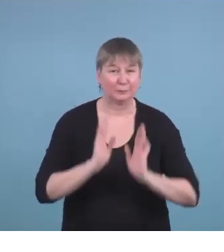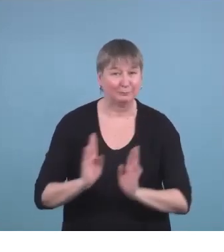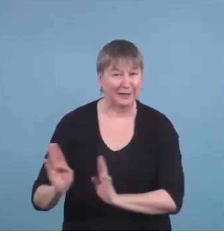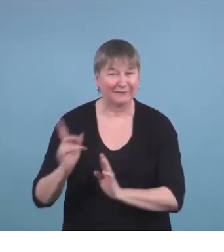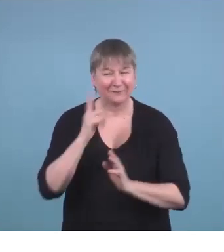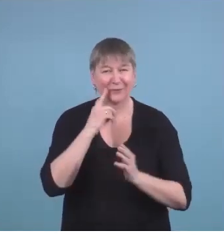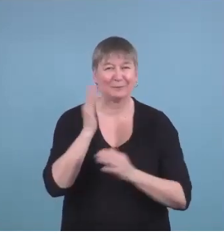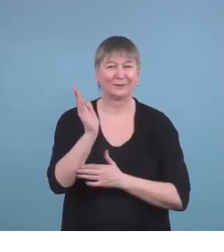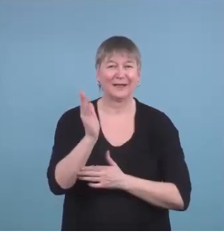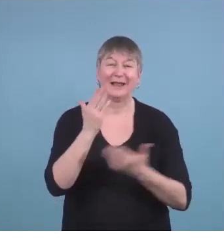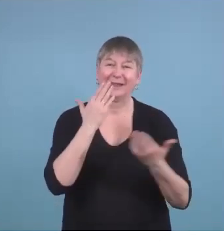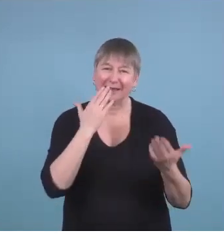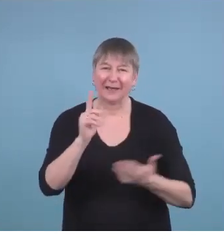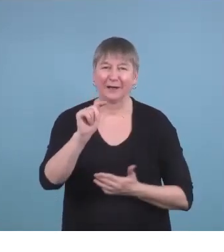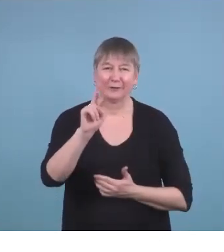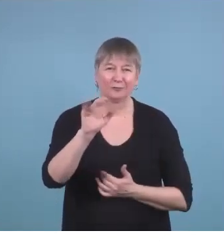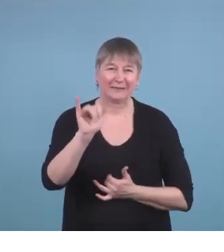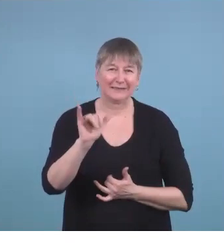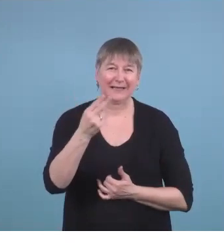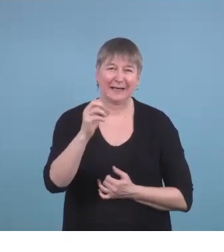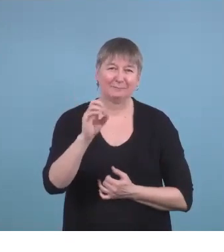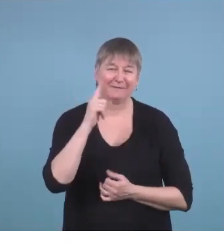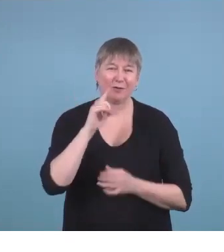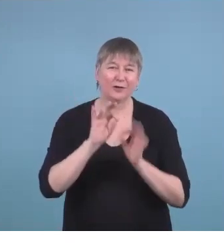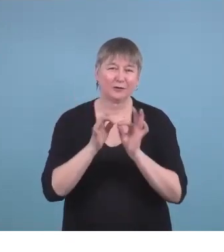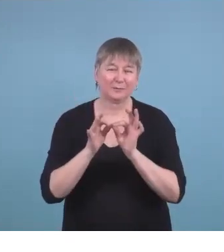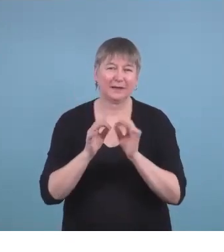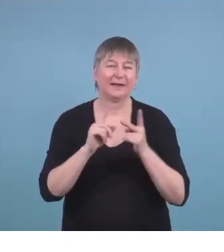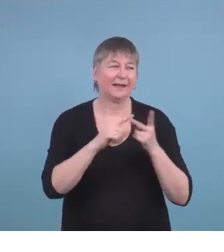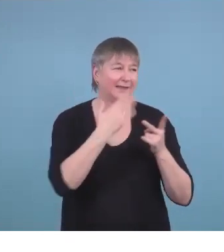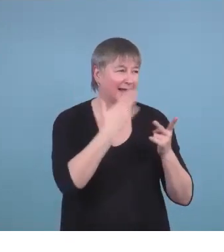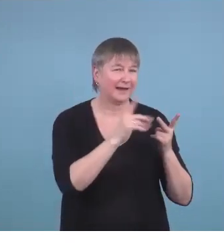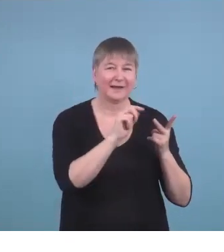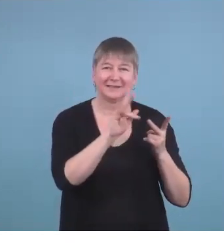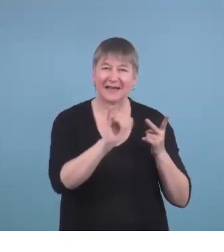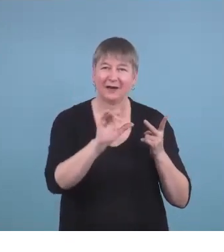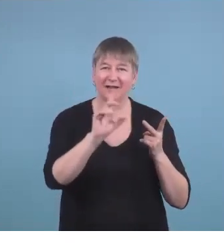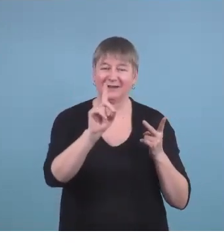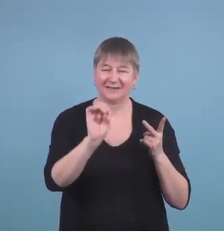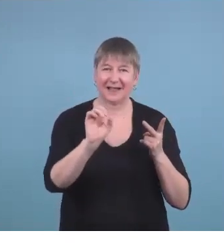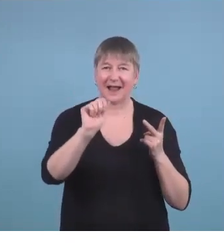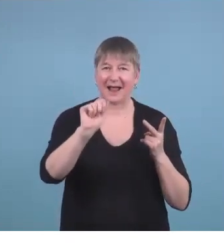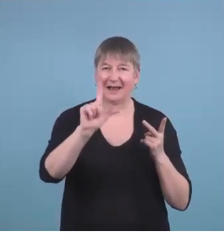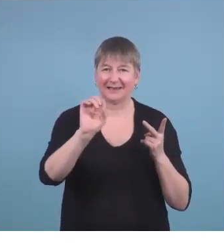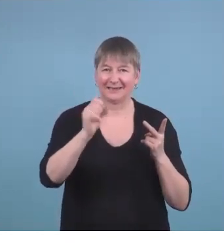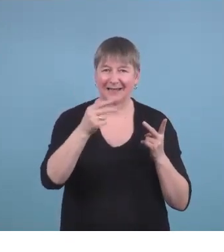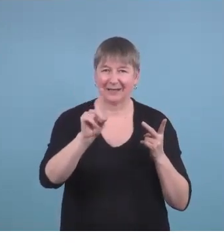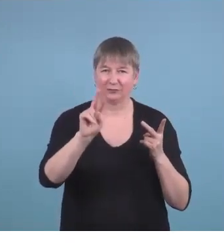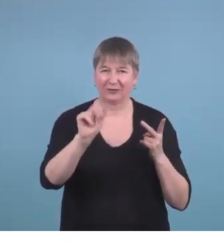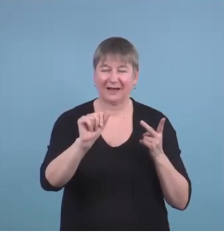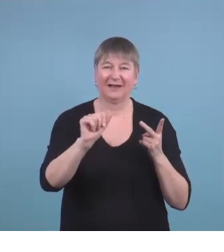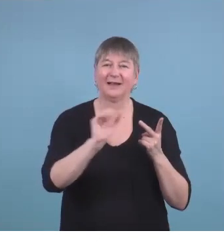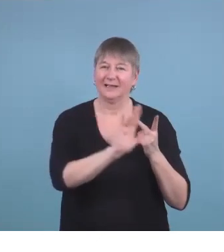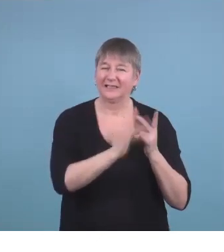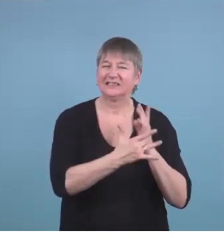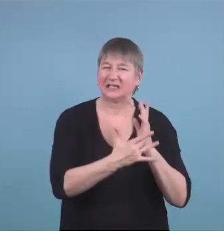Again, I want to thank Tracy Hetman for doing the interpreting and Terry De La Alexandra for doing